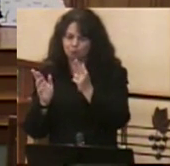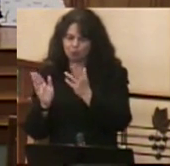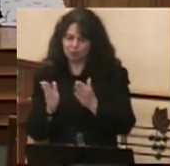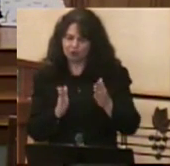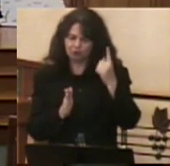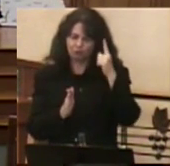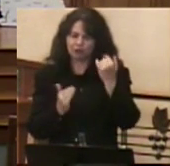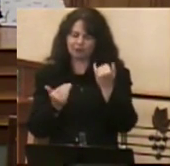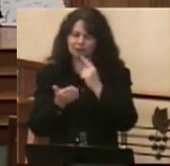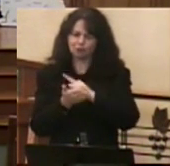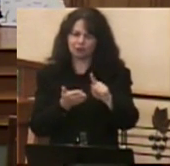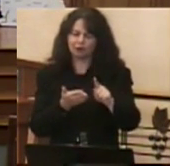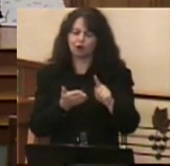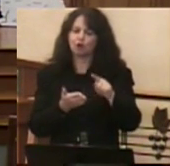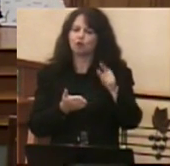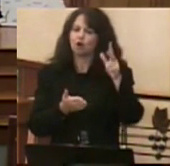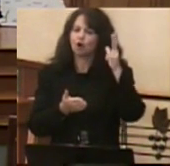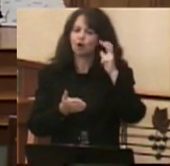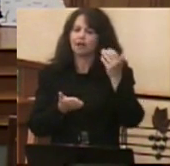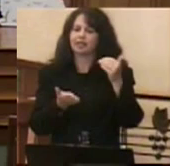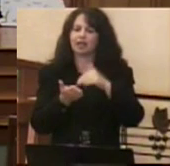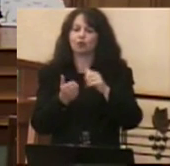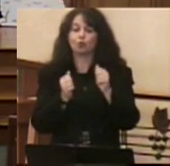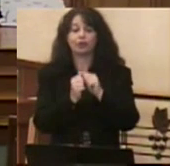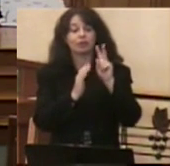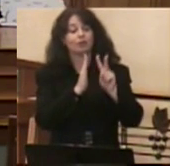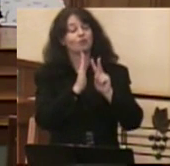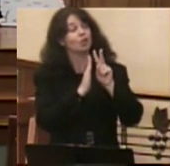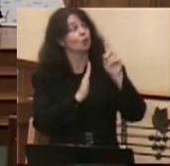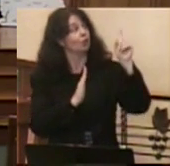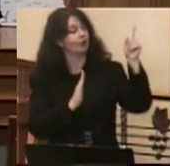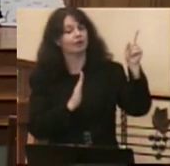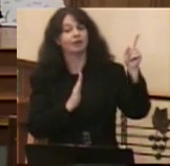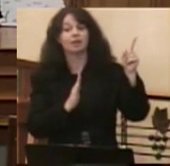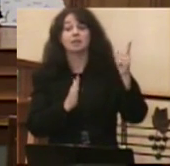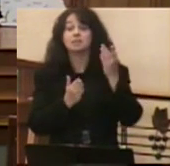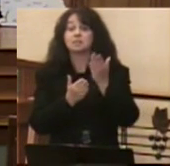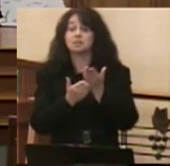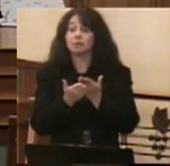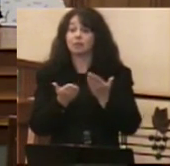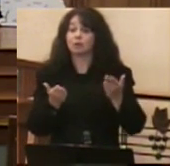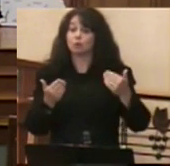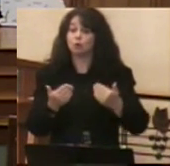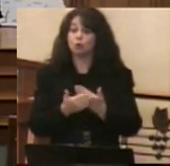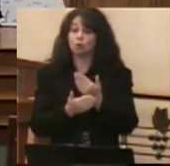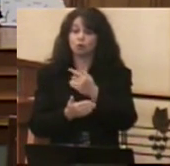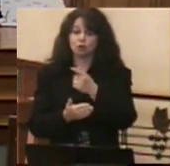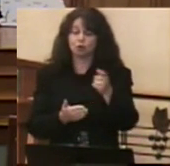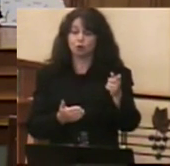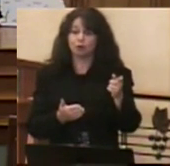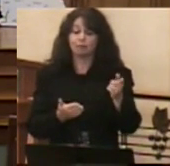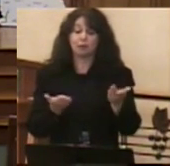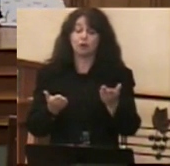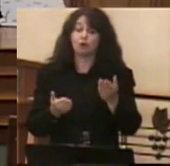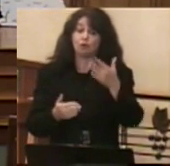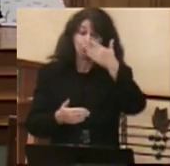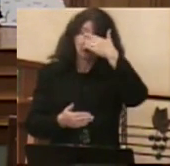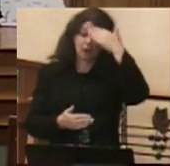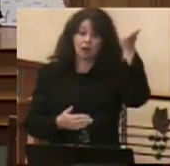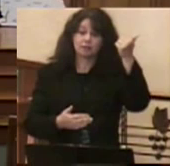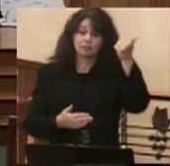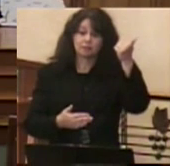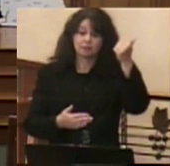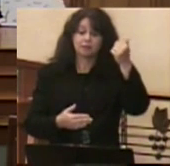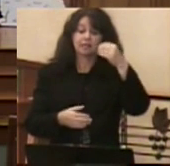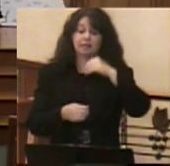heard again, a summary of chapter 10 in our video today, something was new to you, something that you had forgotten about in the